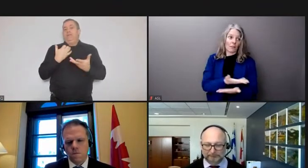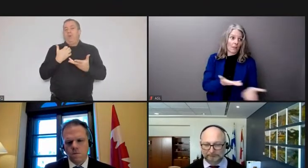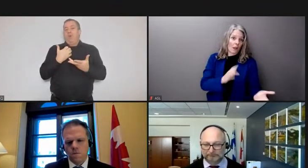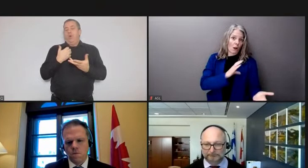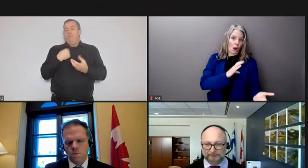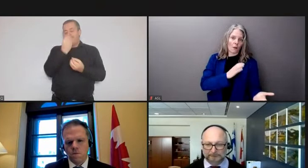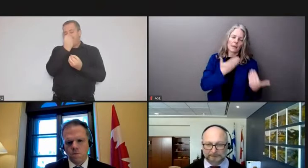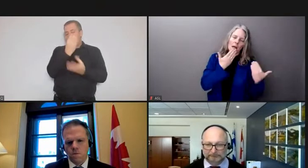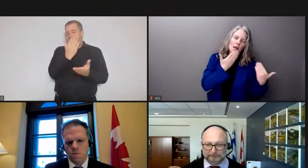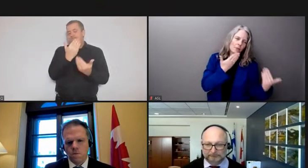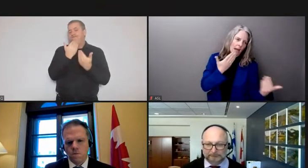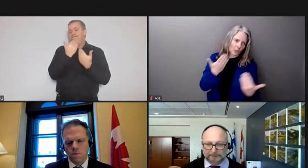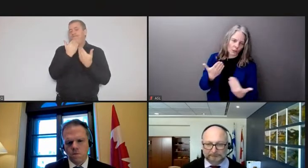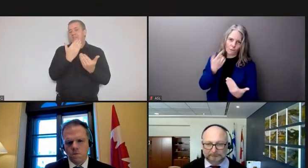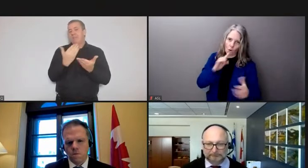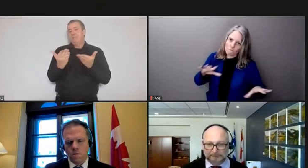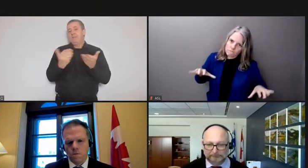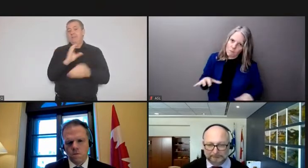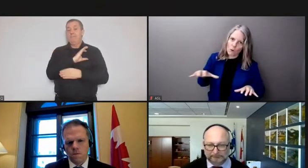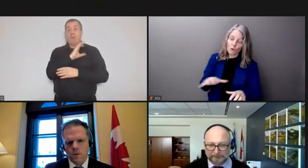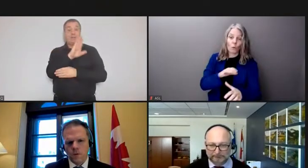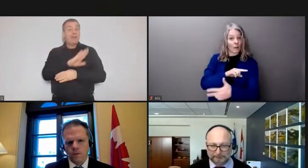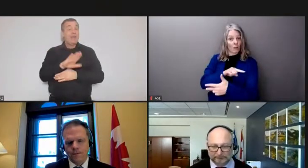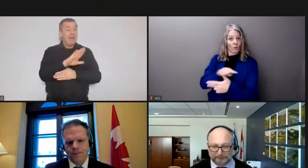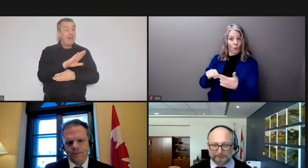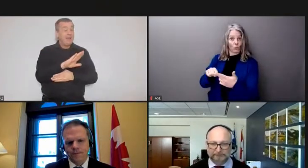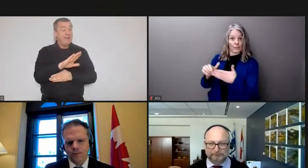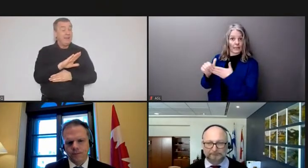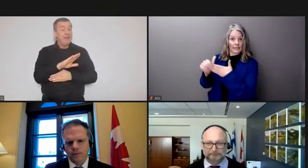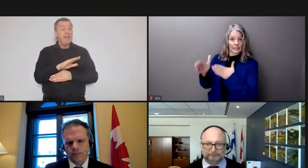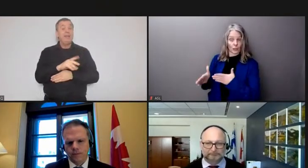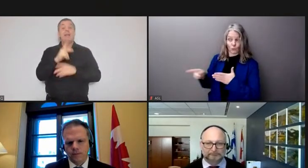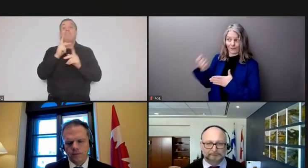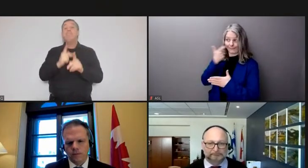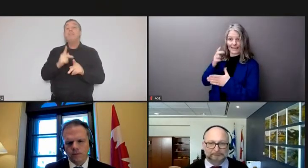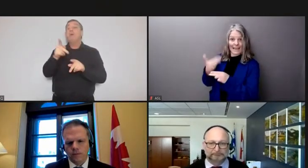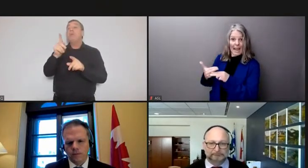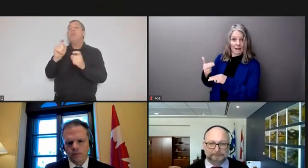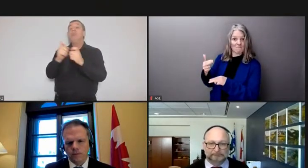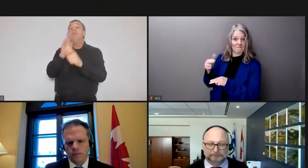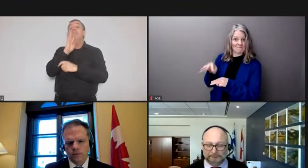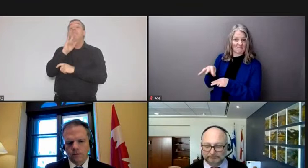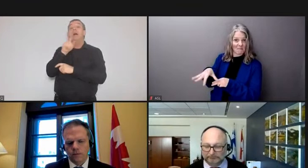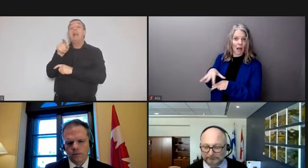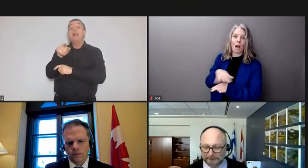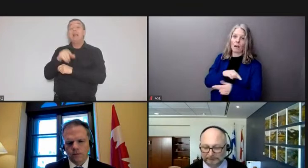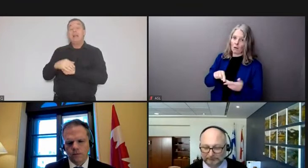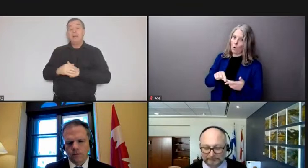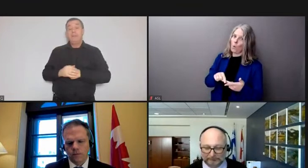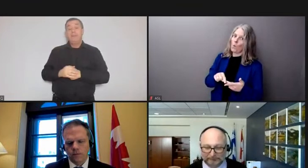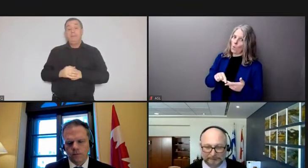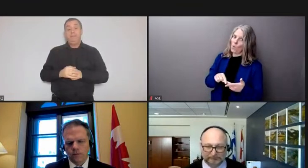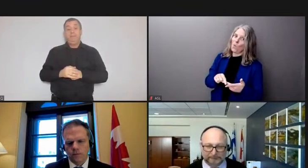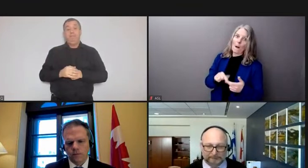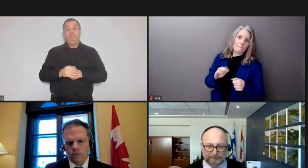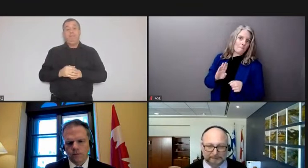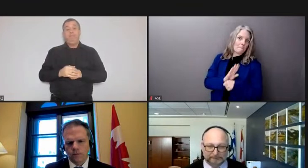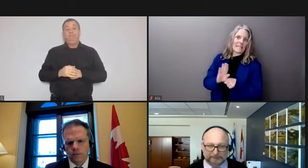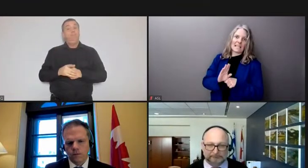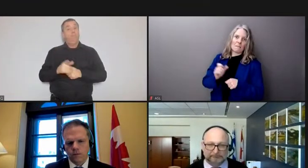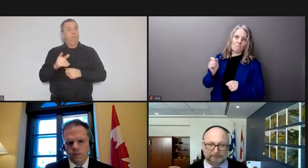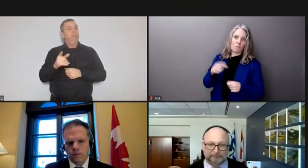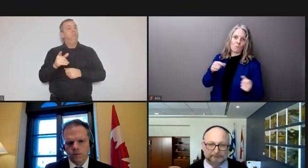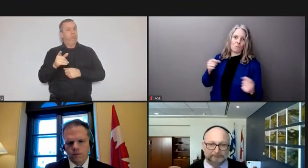the individuals that you have mentioned have certainly been very prolific on social media and